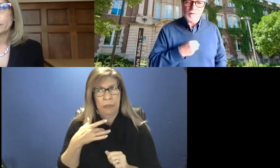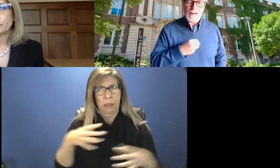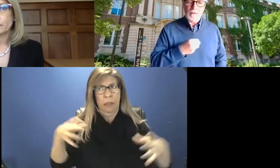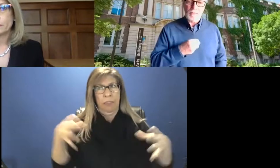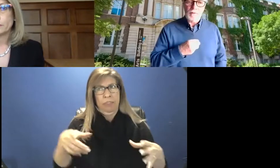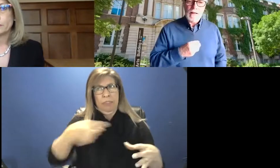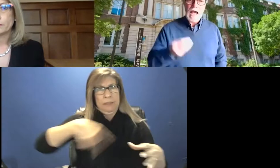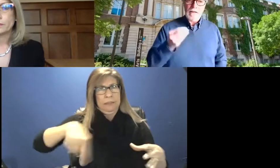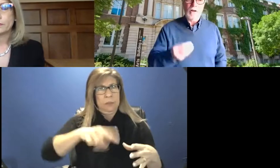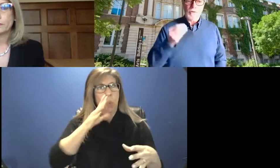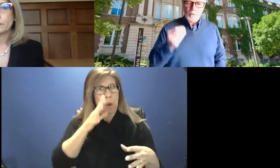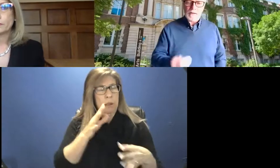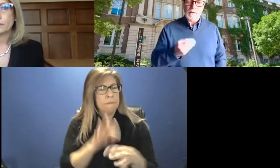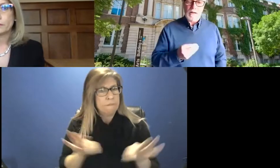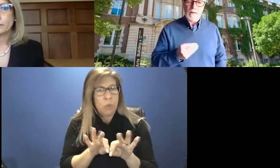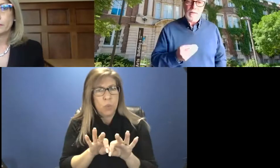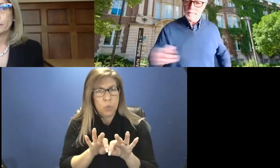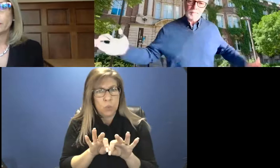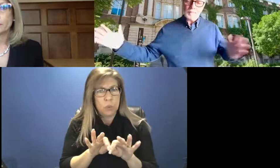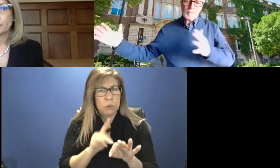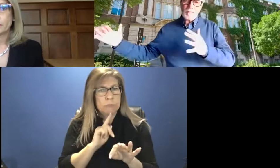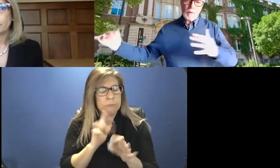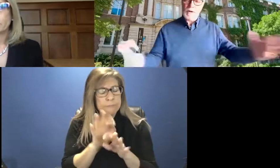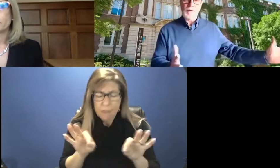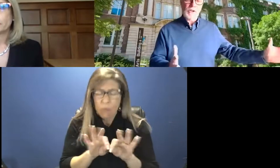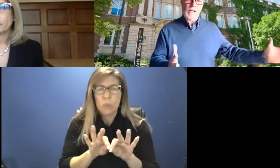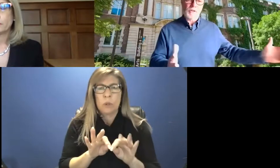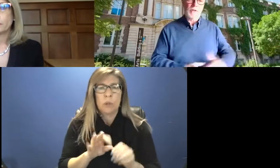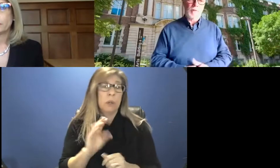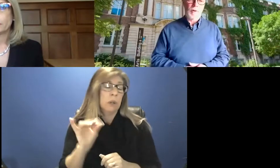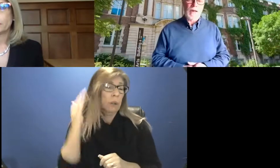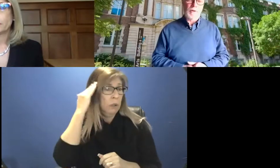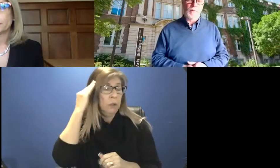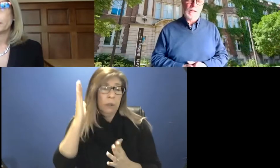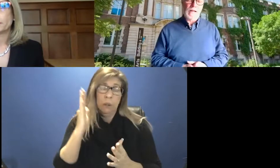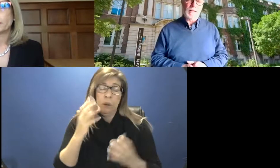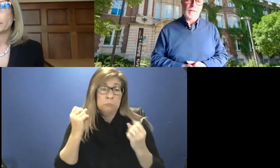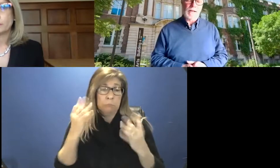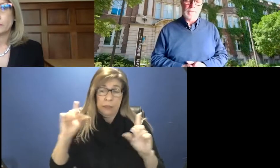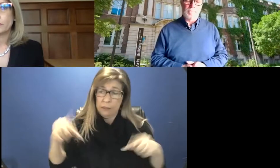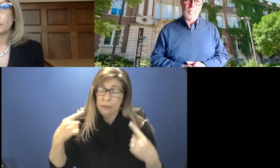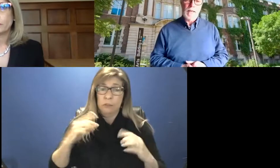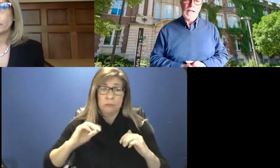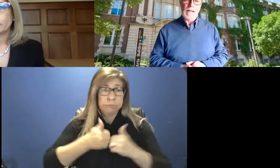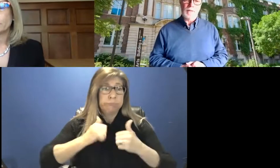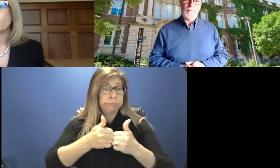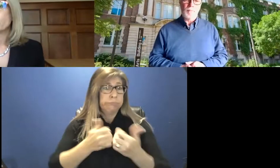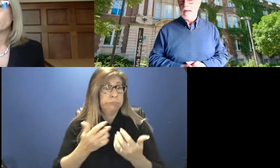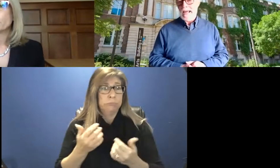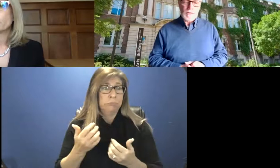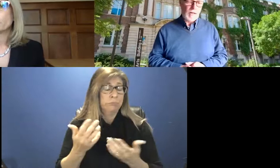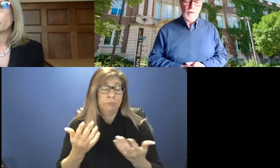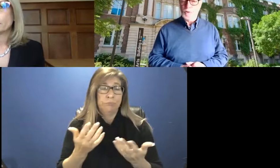value. And I also recognize that with all the challenges that we've had over the last, um, last